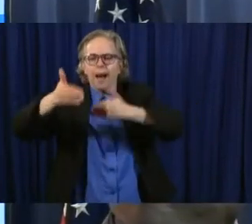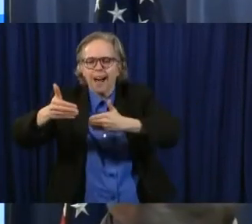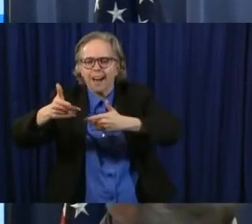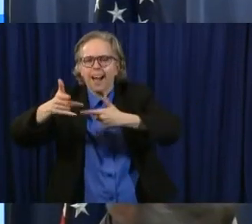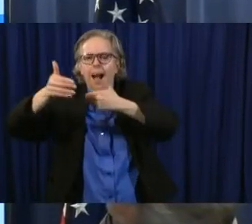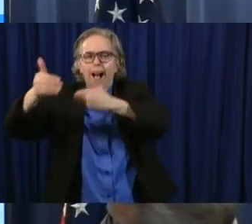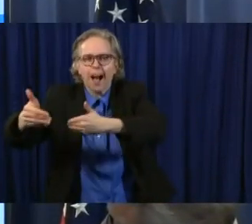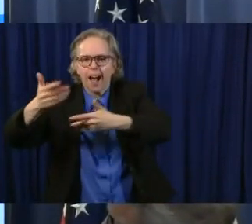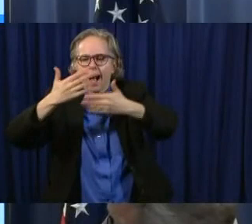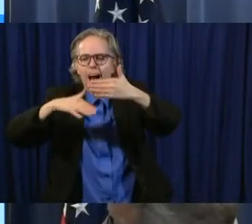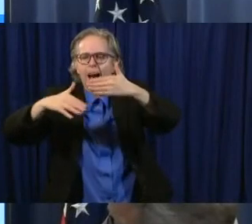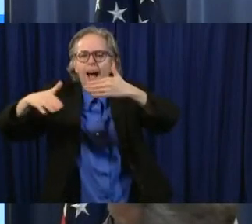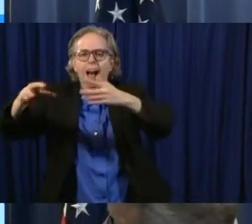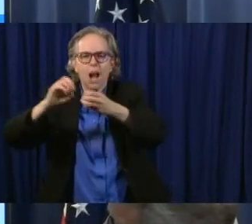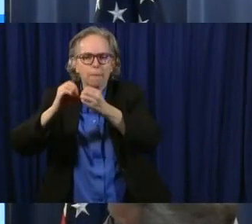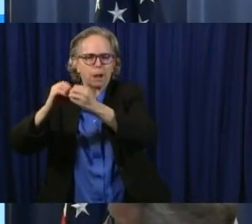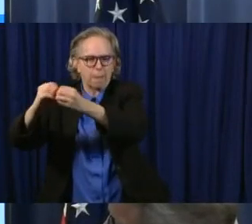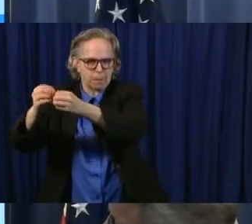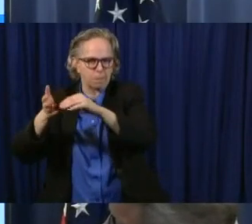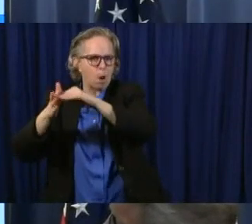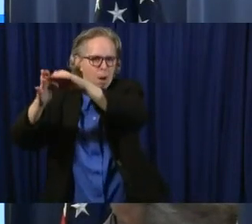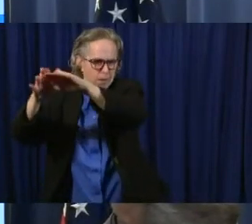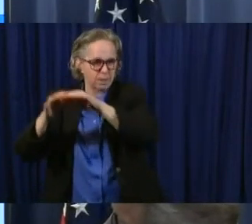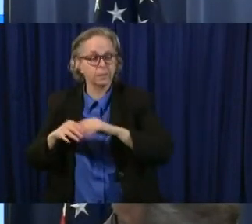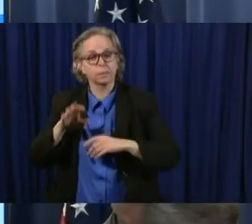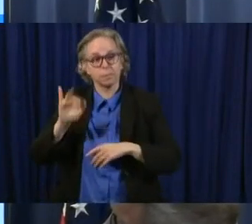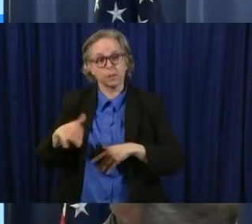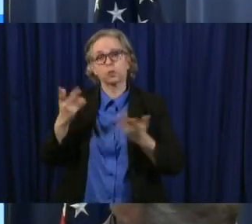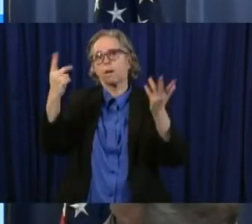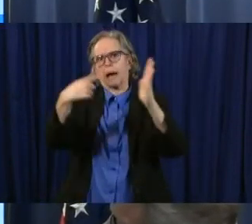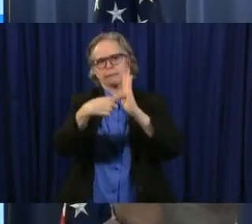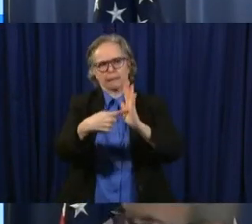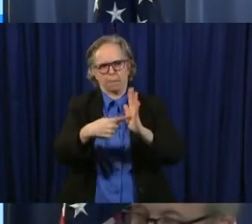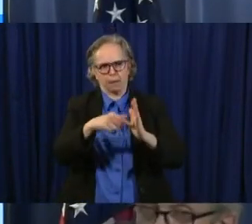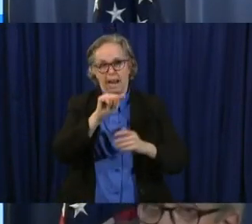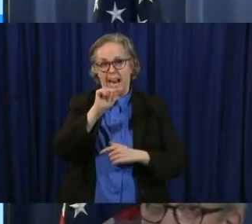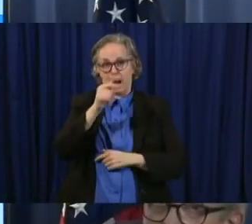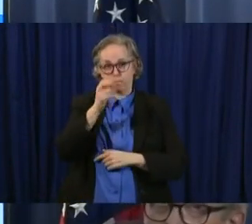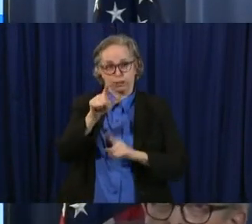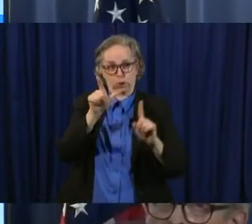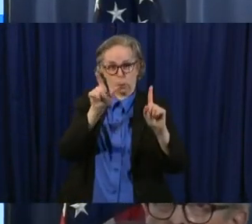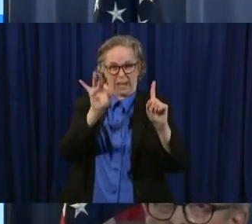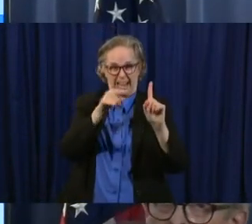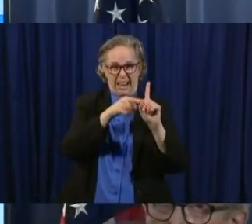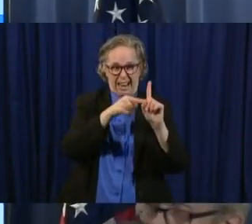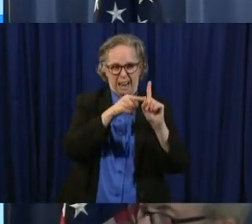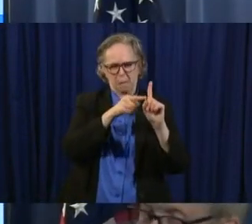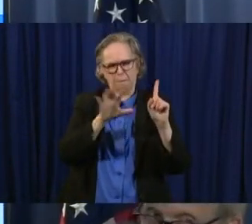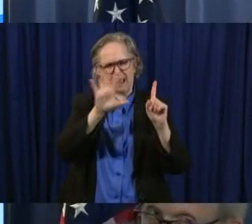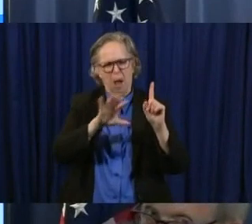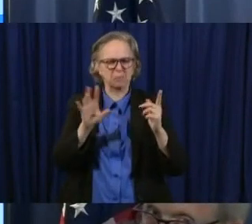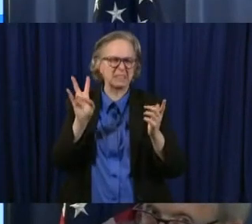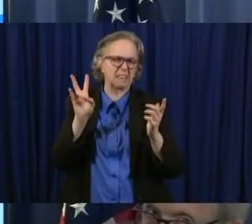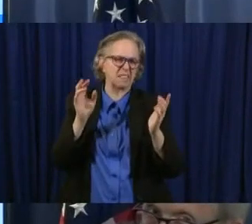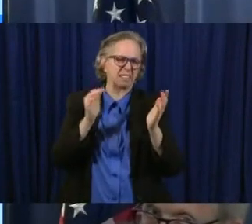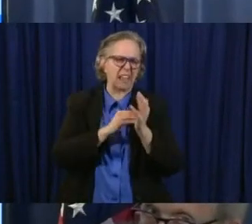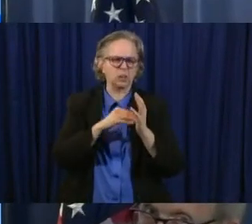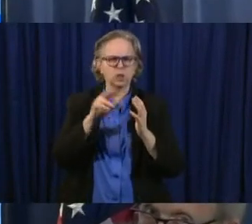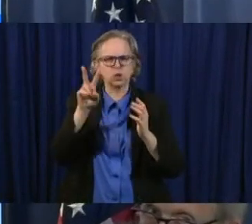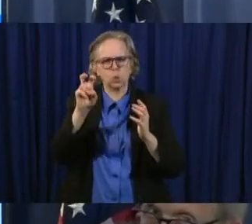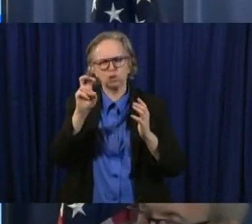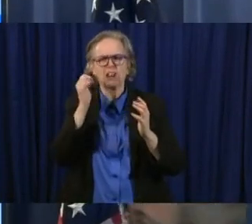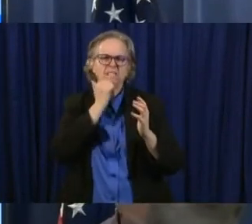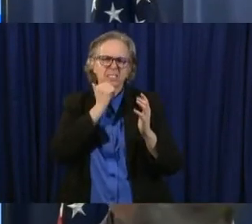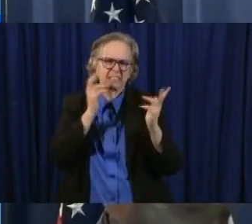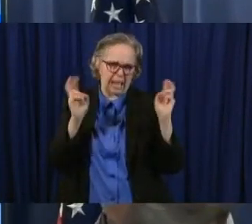we will be able that for that next seven days, daily testing at about 7,200 a day. That's significantly